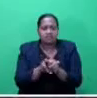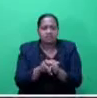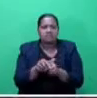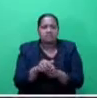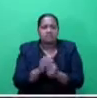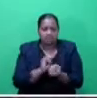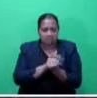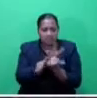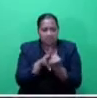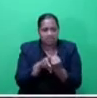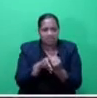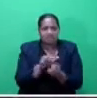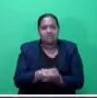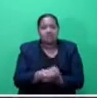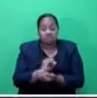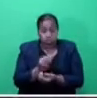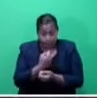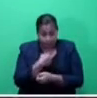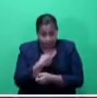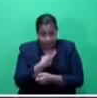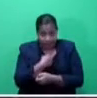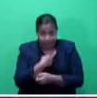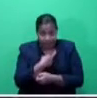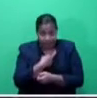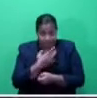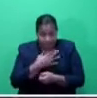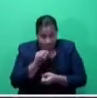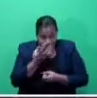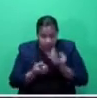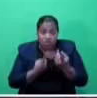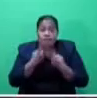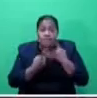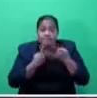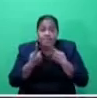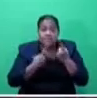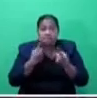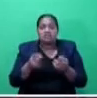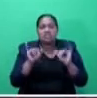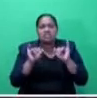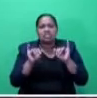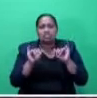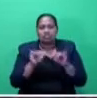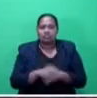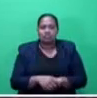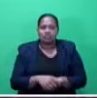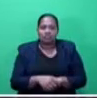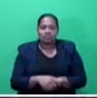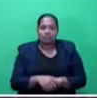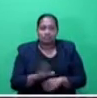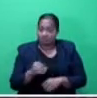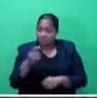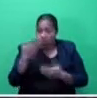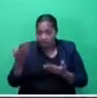Let me make some comments on the issue that was raised by the Honourable Leader of the